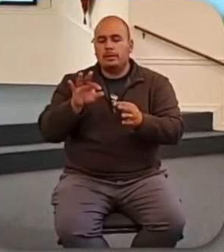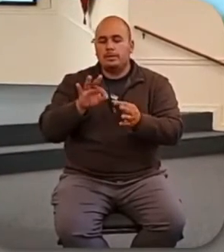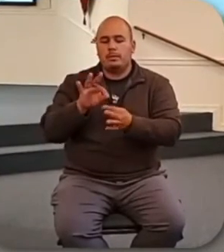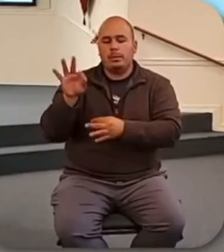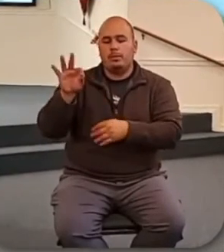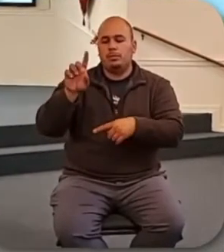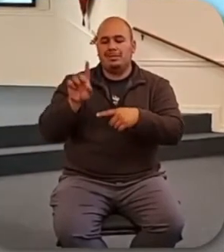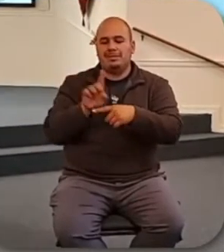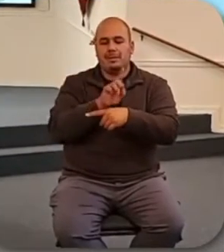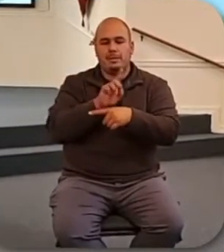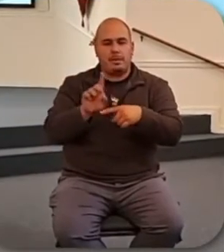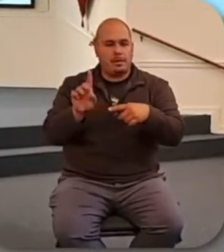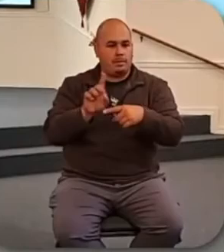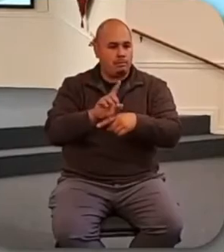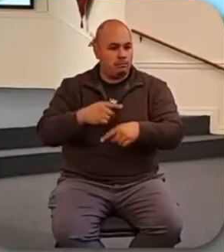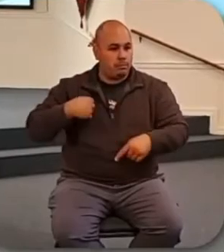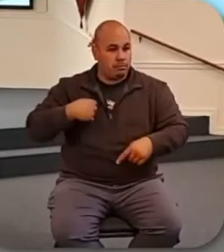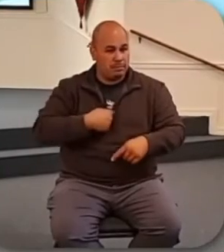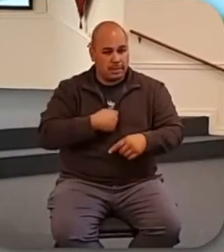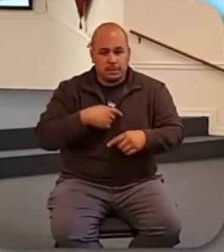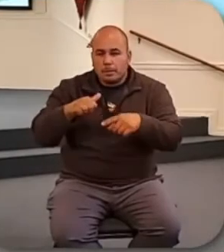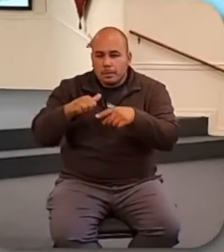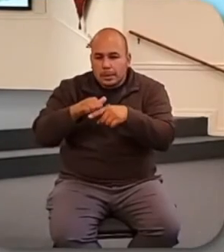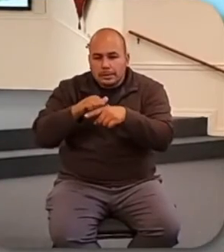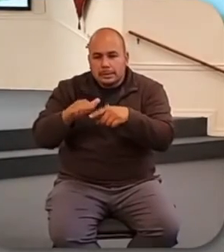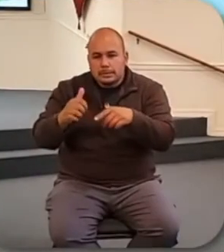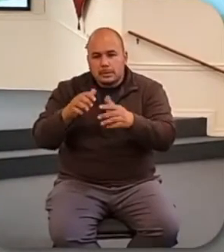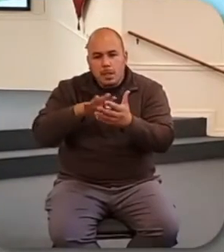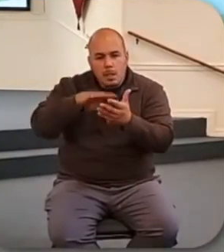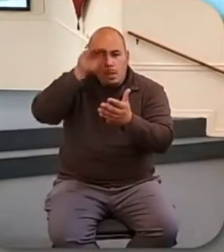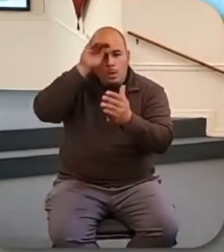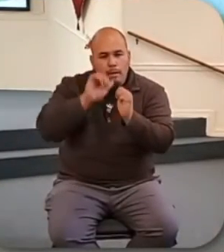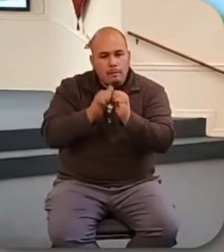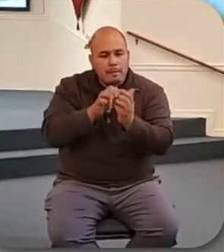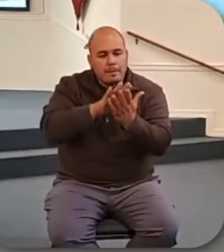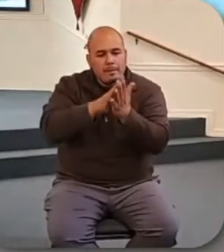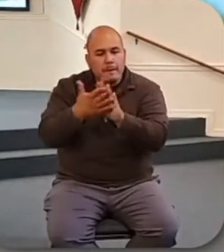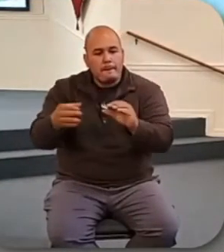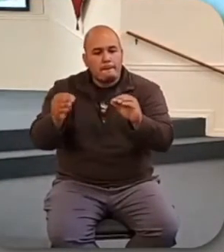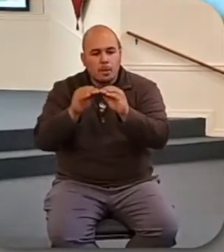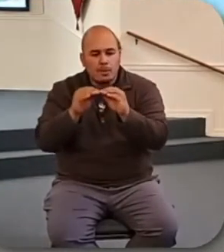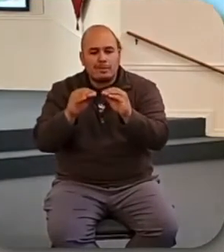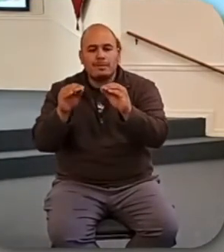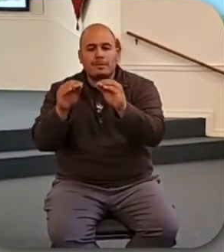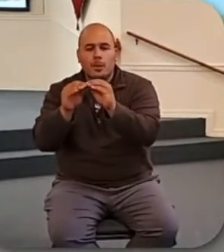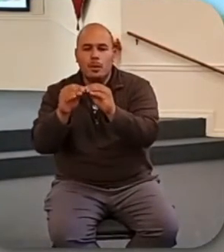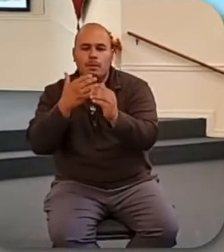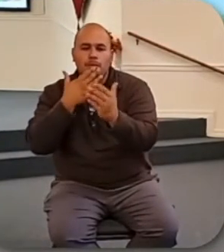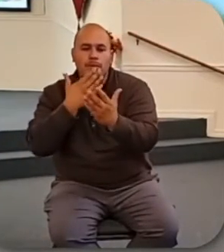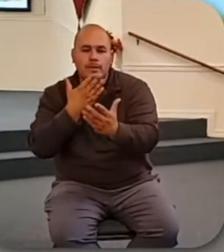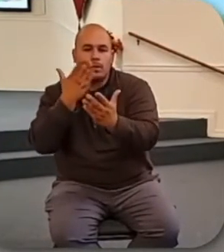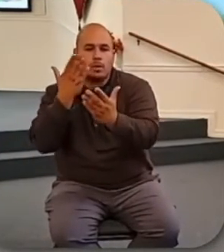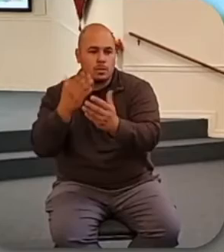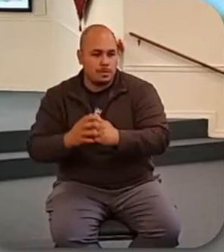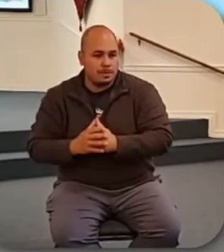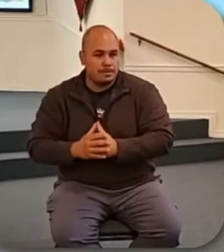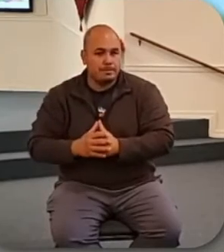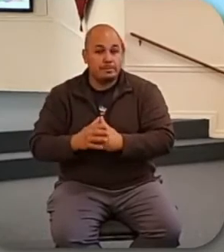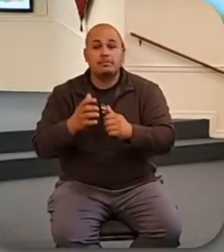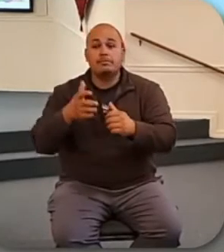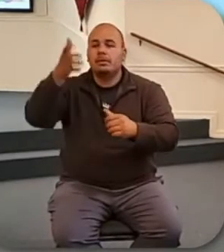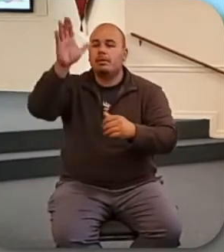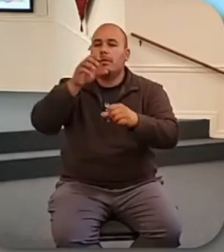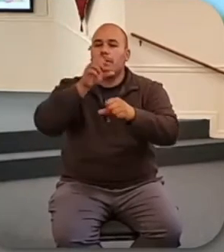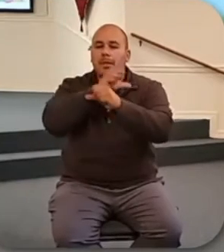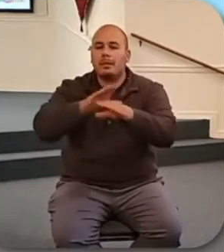Give thanks to God. It keeps our eyes focused on God and helps us to not be afraid. May God bless you